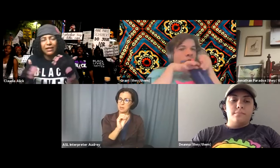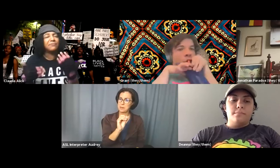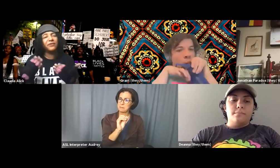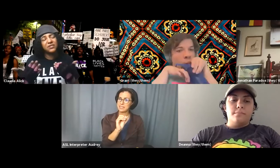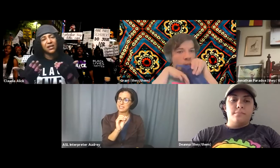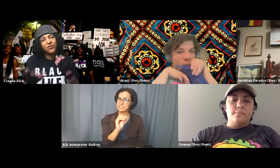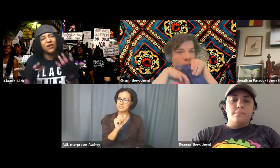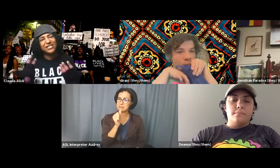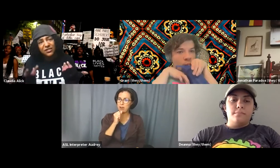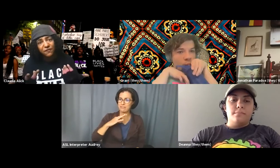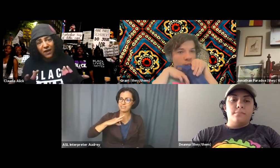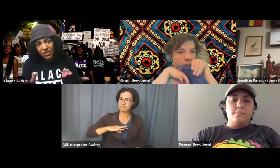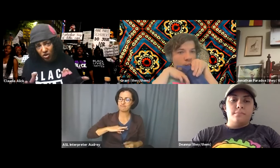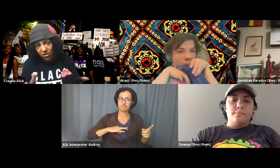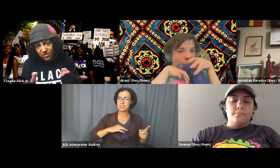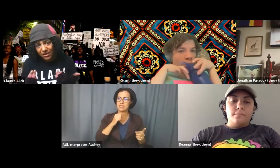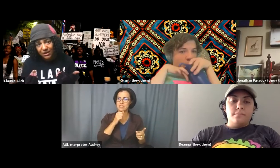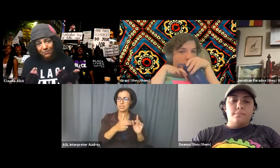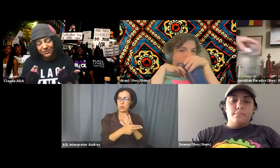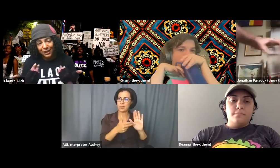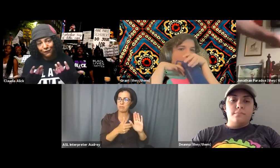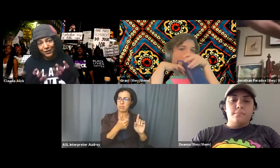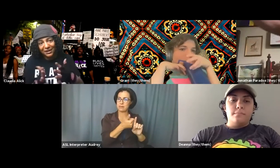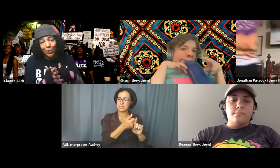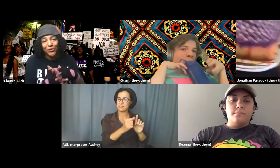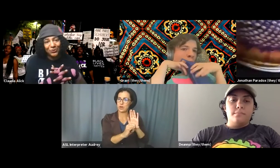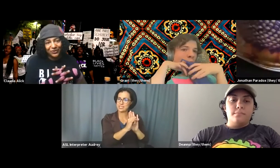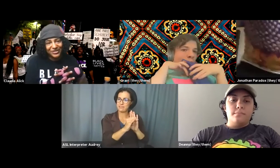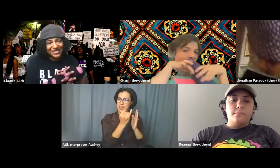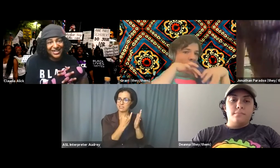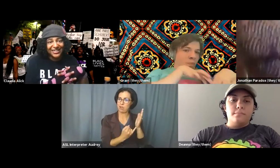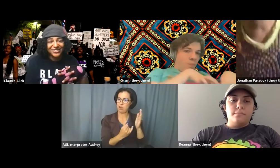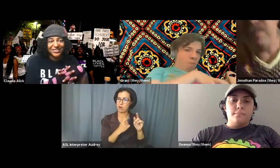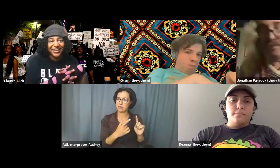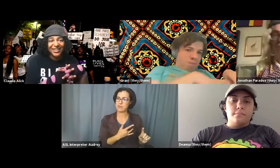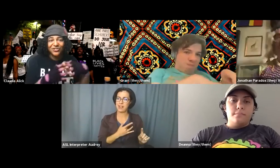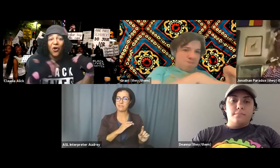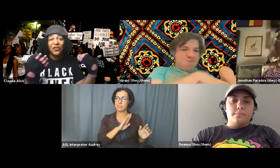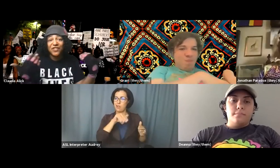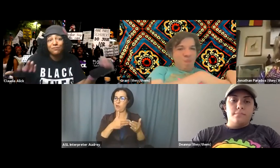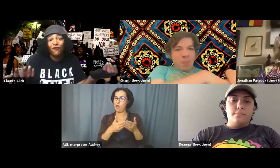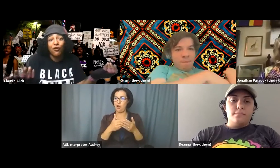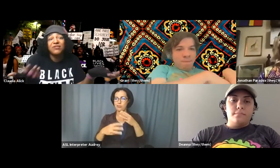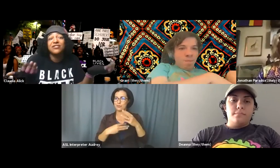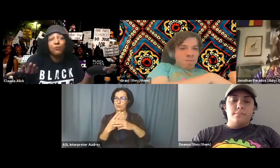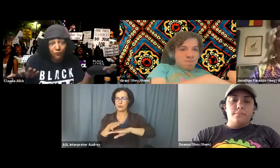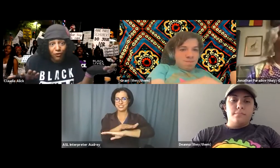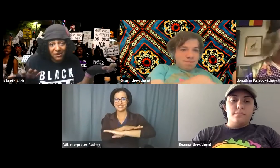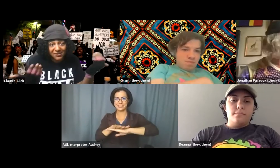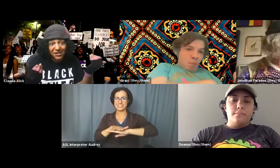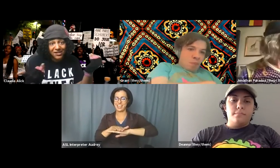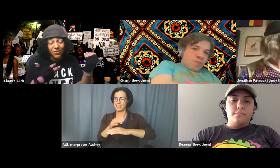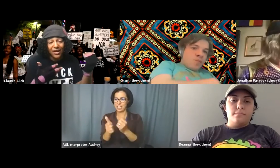don't label themselves or identify as art. But I feel like all the world's a stage and all of this performance is